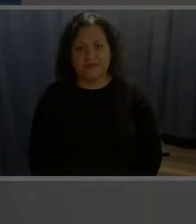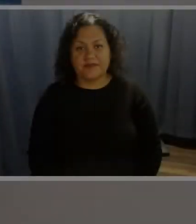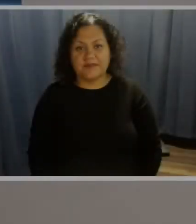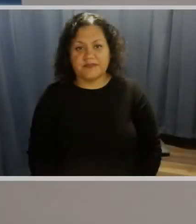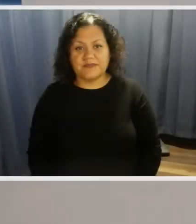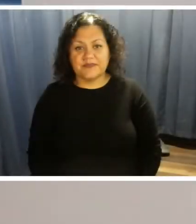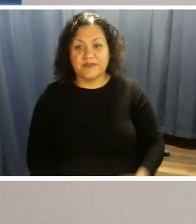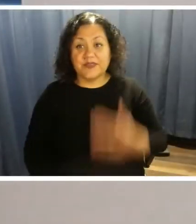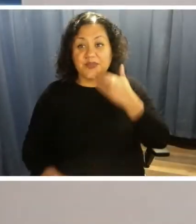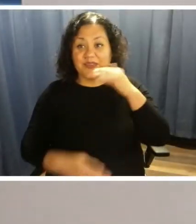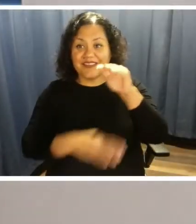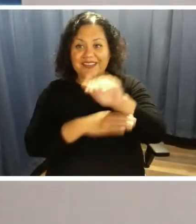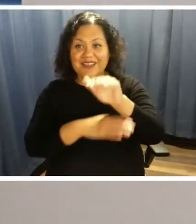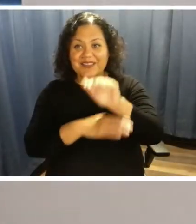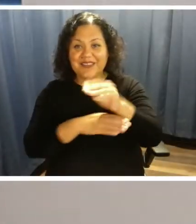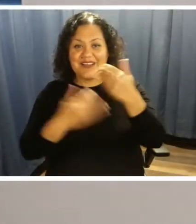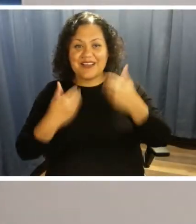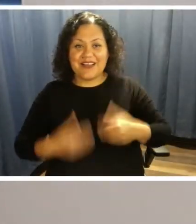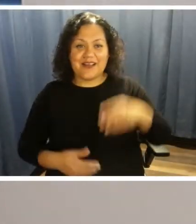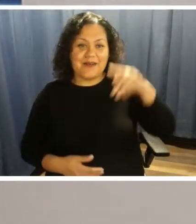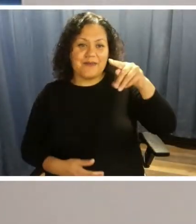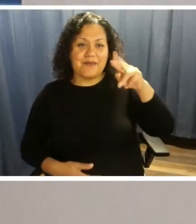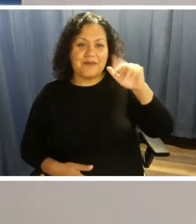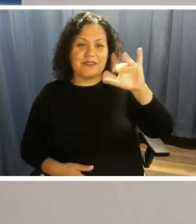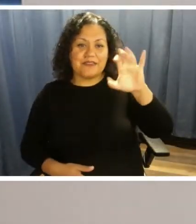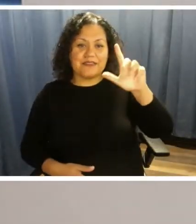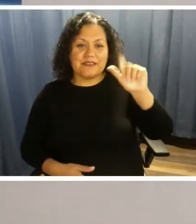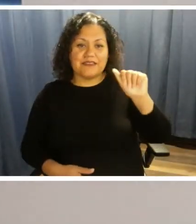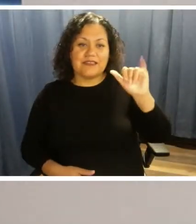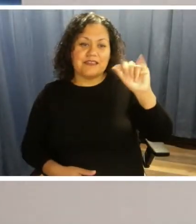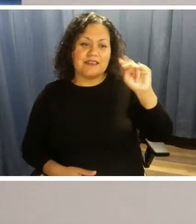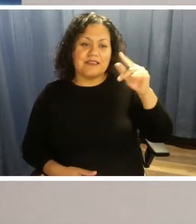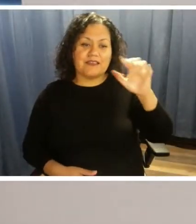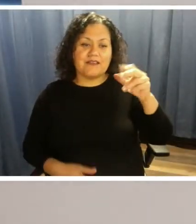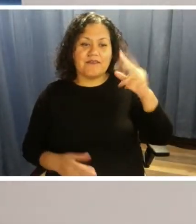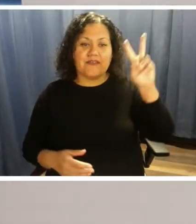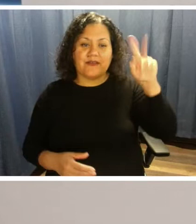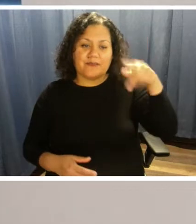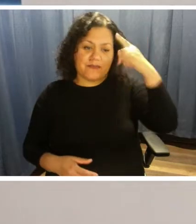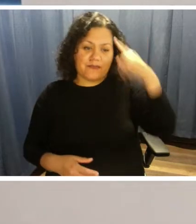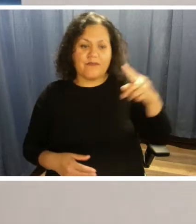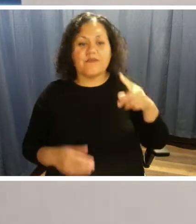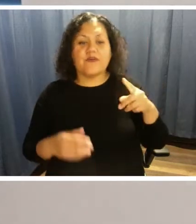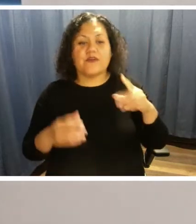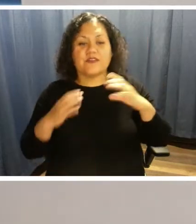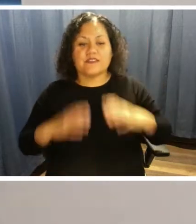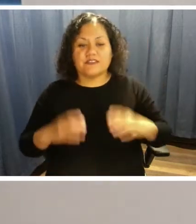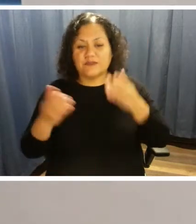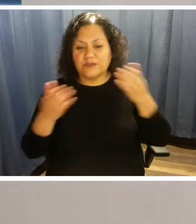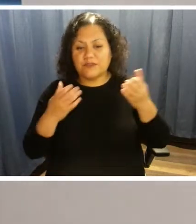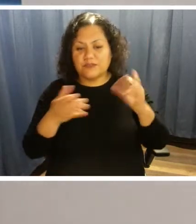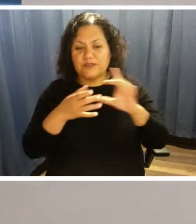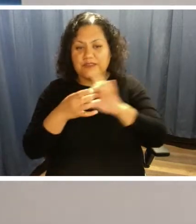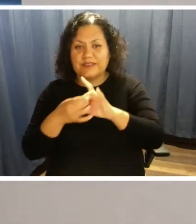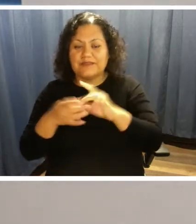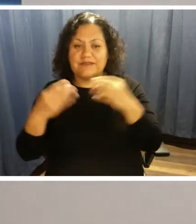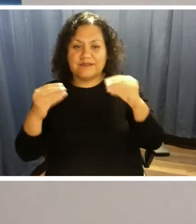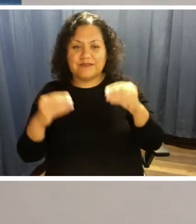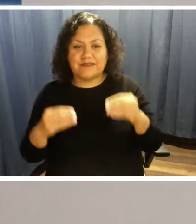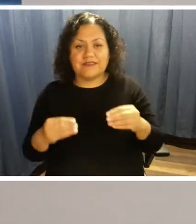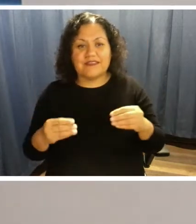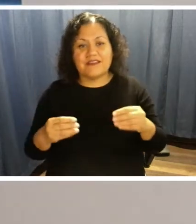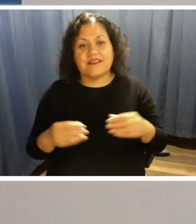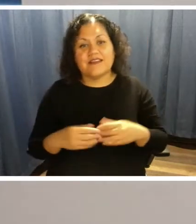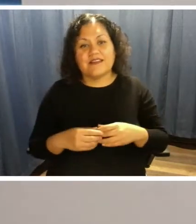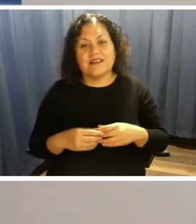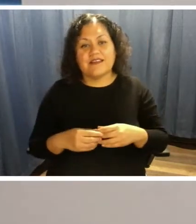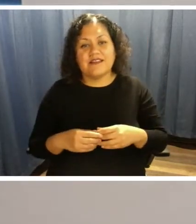Good afternoon. I'm Priscilla Engle, Vice President of Customer Relations and Sales for Via Metropolitan Transit. Buenas tardes y